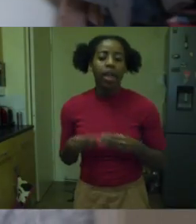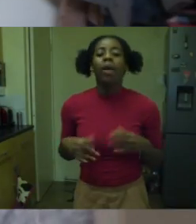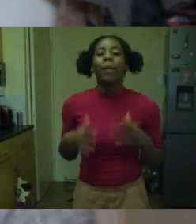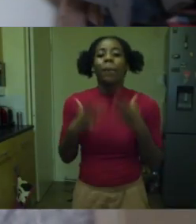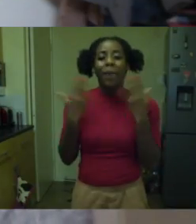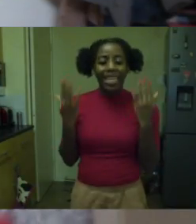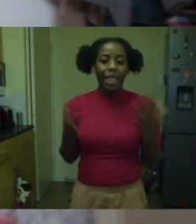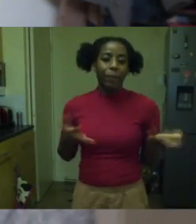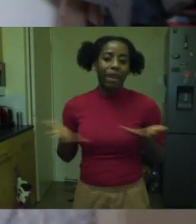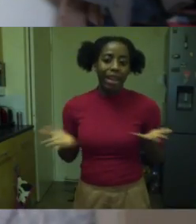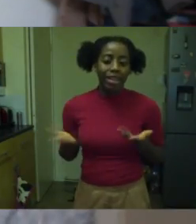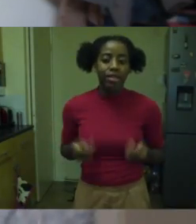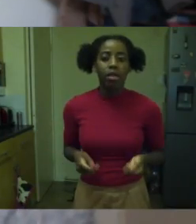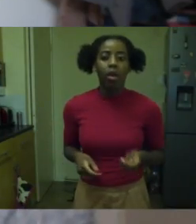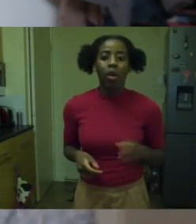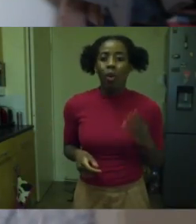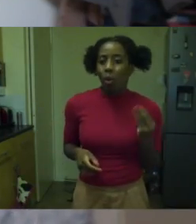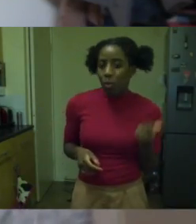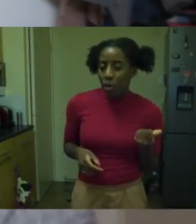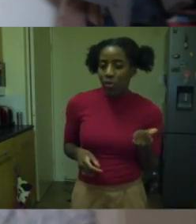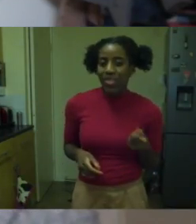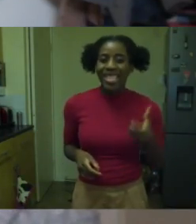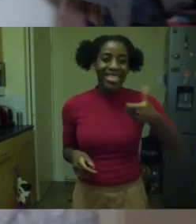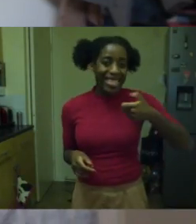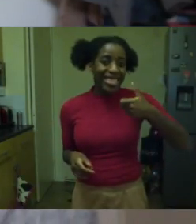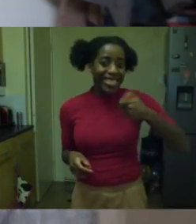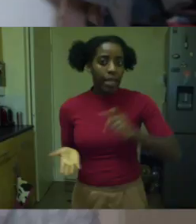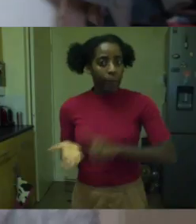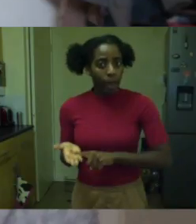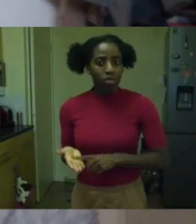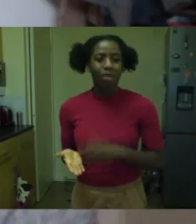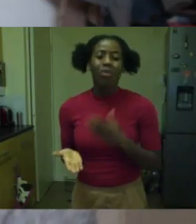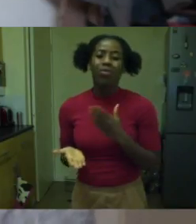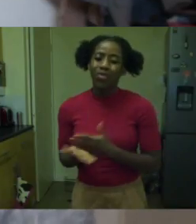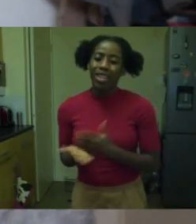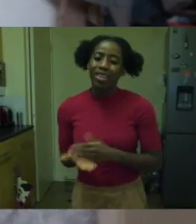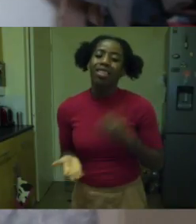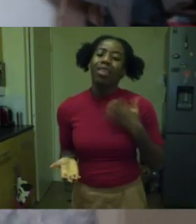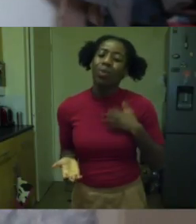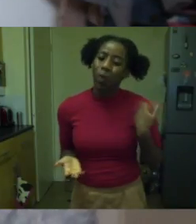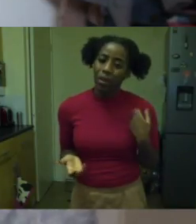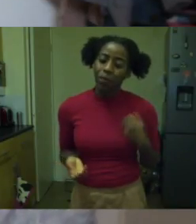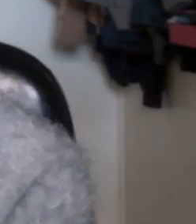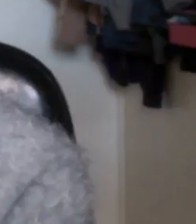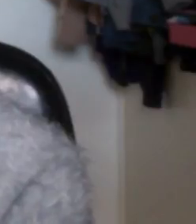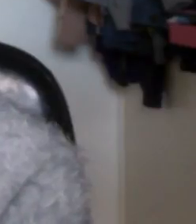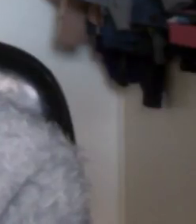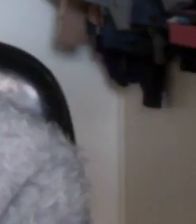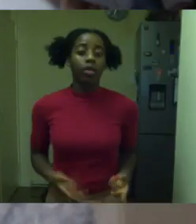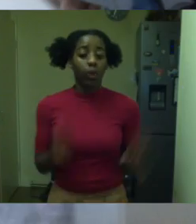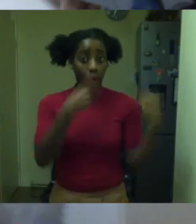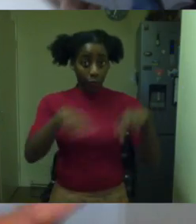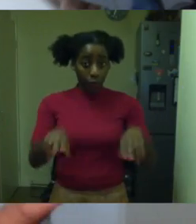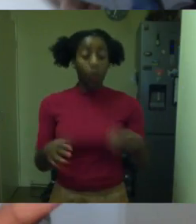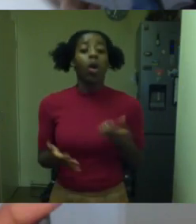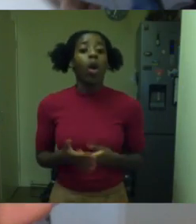£16 because you don't, you have to get the whole book, you can't just get it in one book. That's really annoying. That actually gets my nerves.